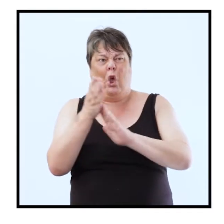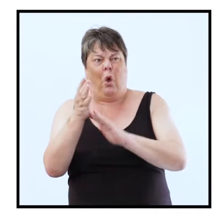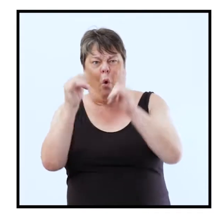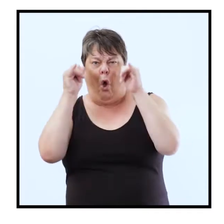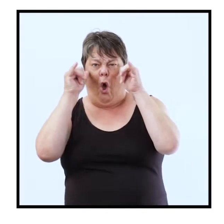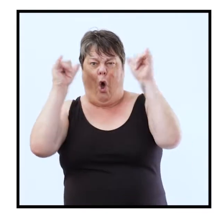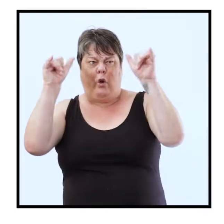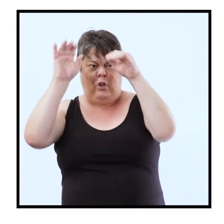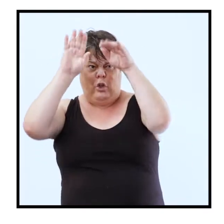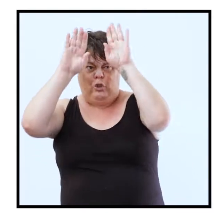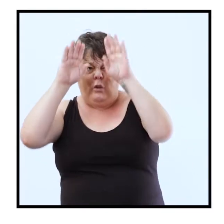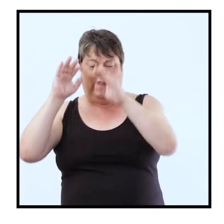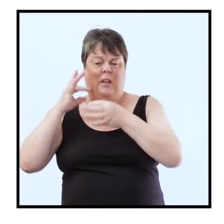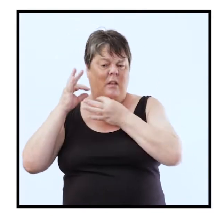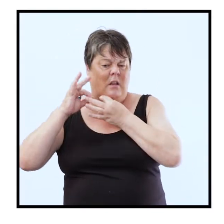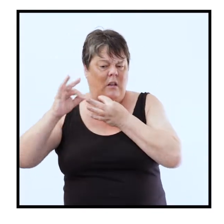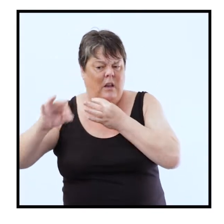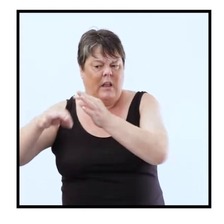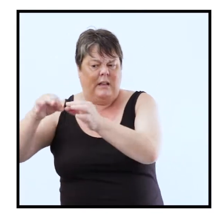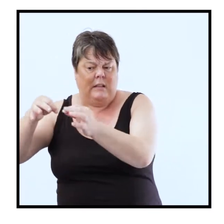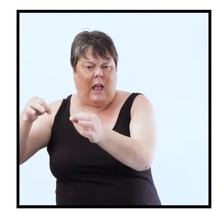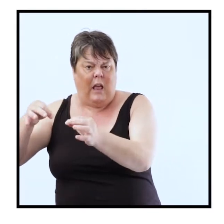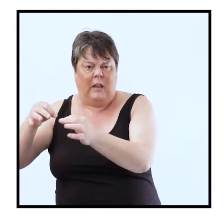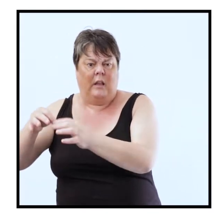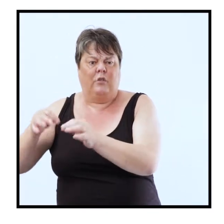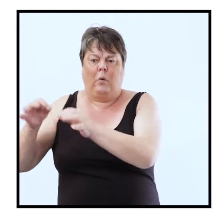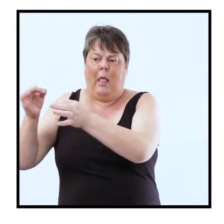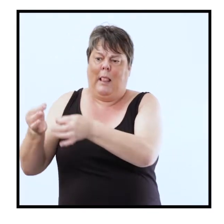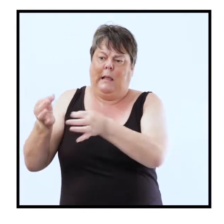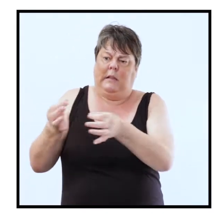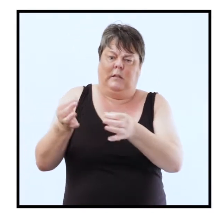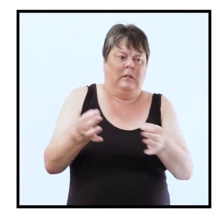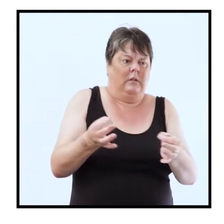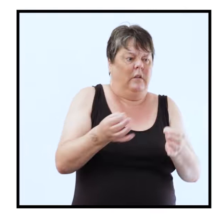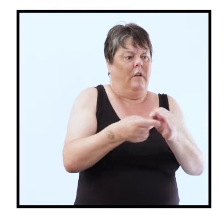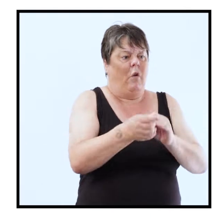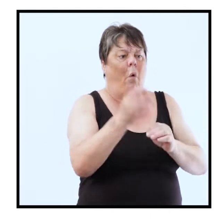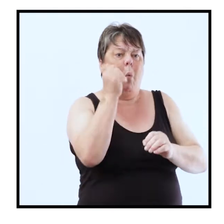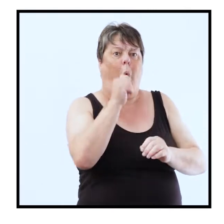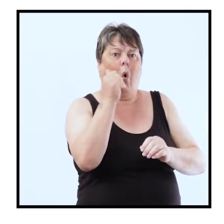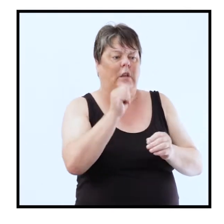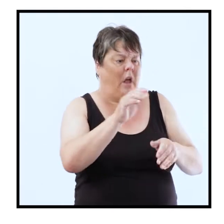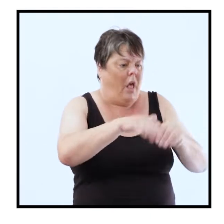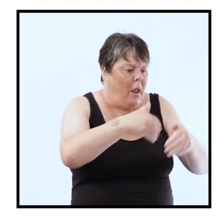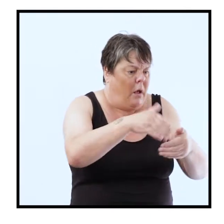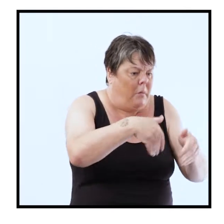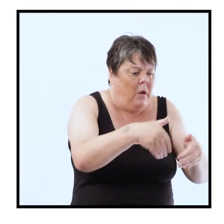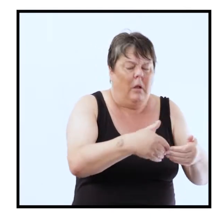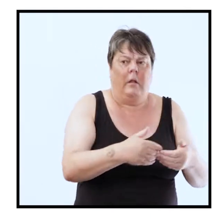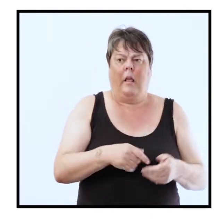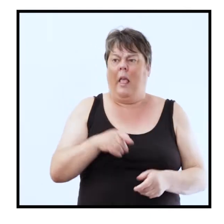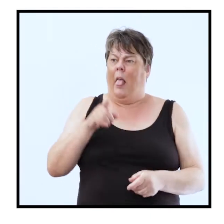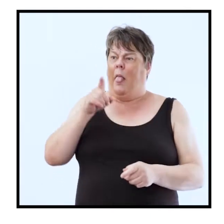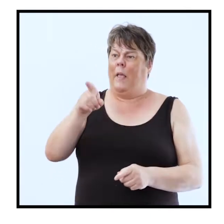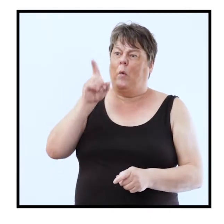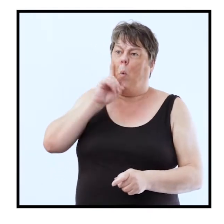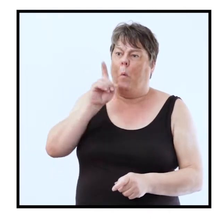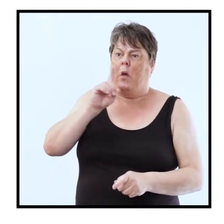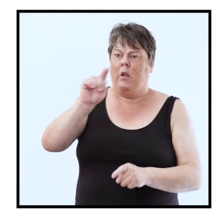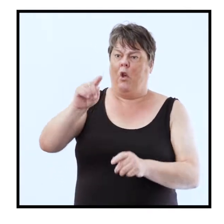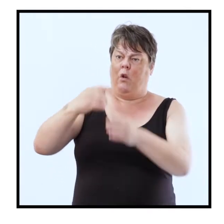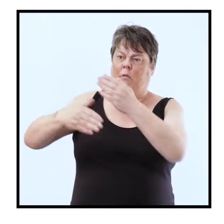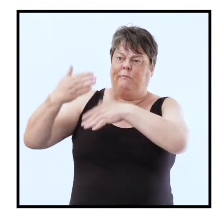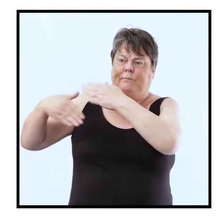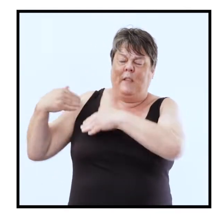donkey from the stall and lead it out to give it water then should not this woman a daughter of abraham